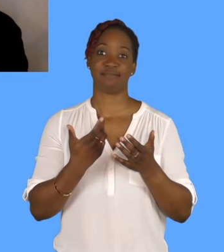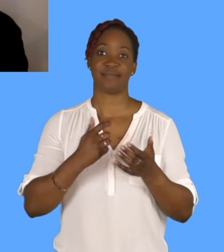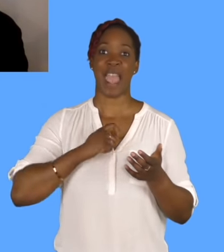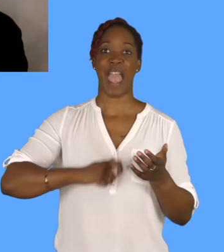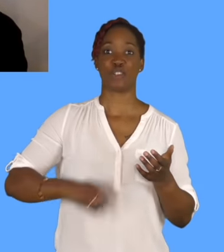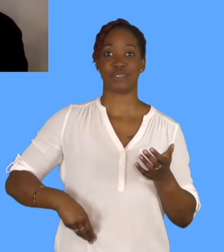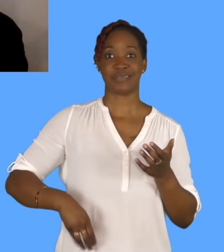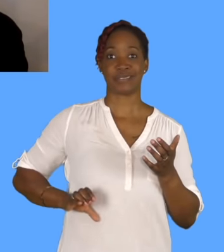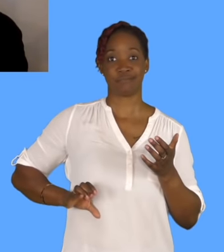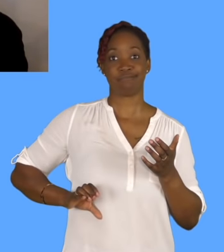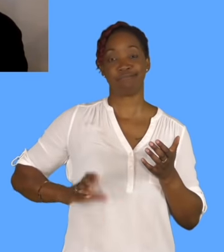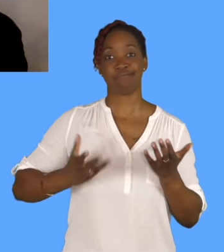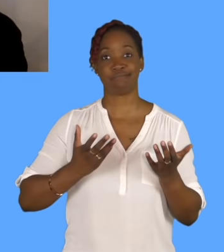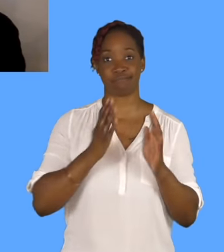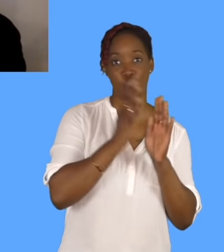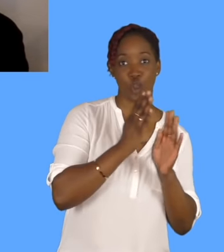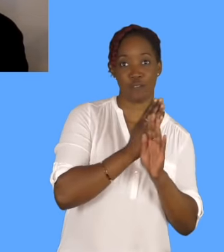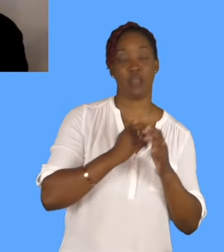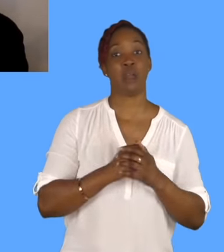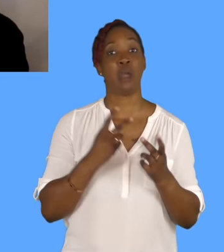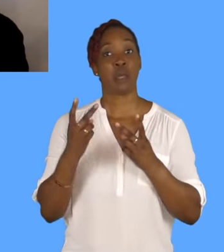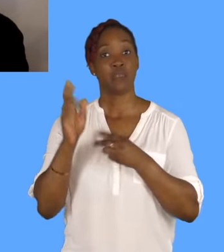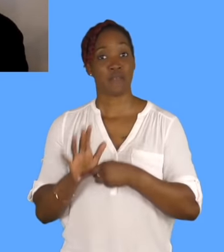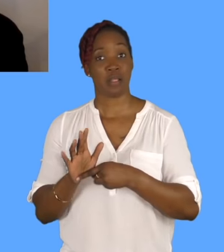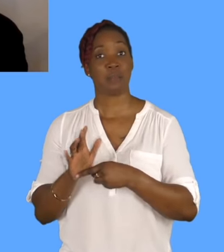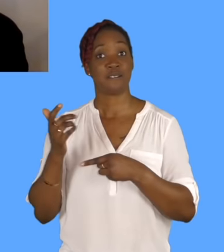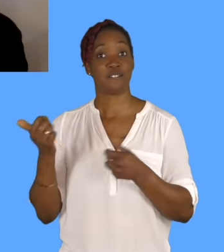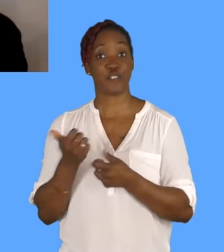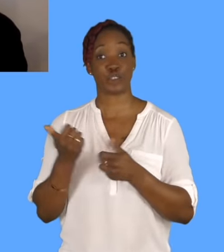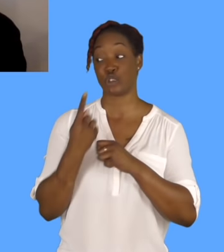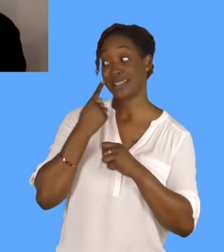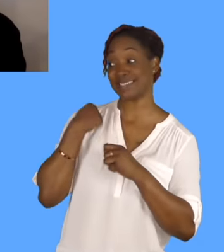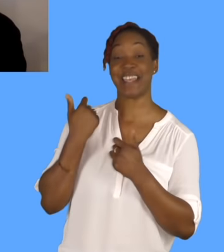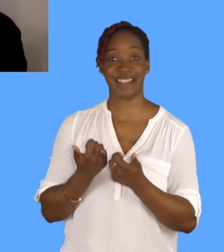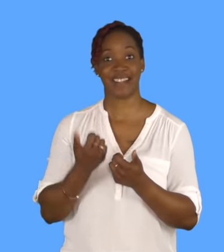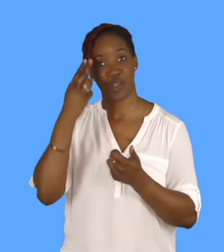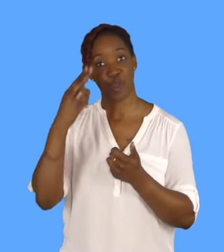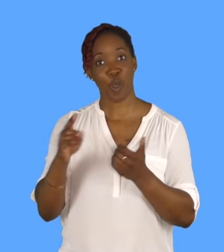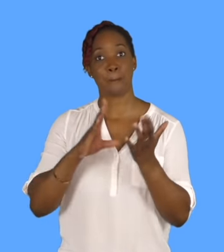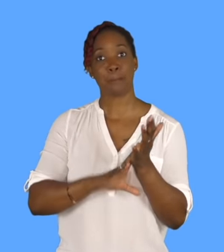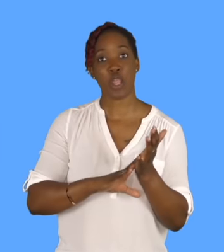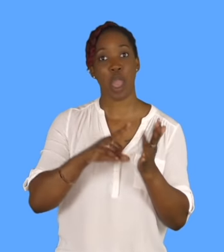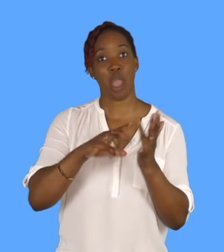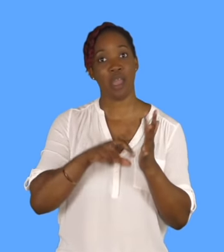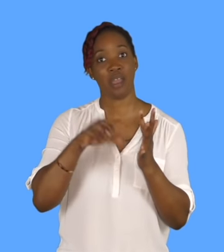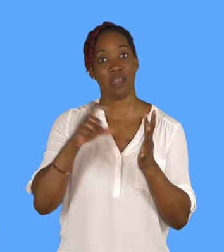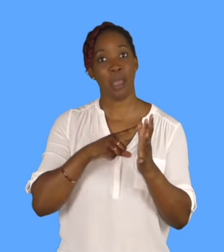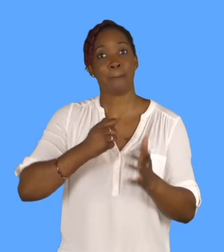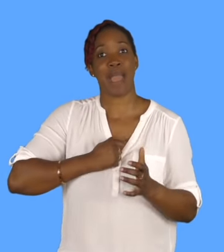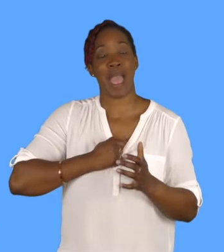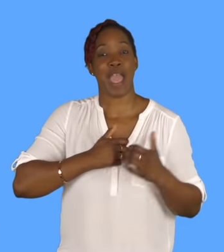there's another film I just finished shooting yesterday, that's called Monica, My Darling, it's